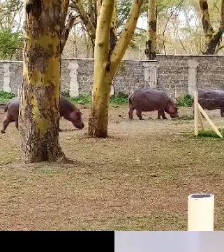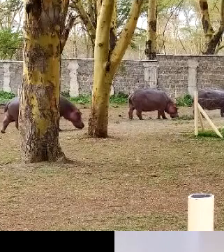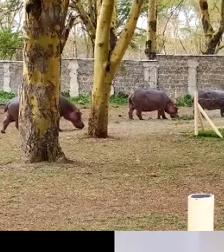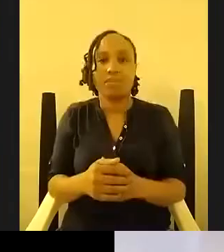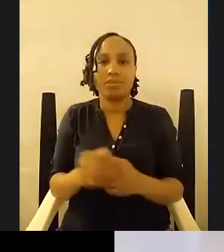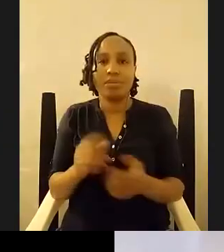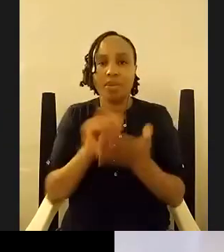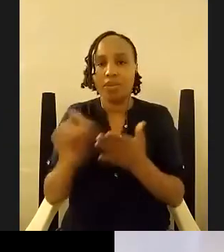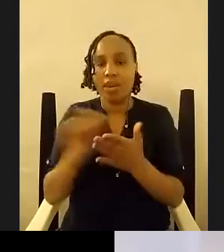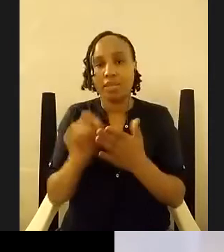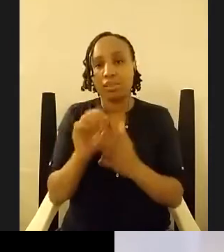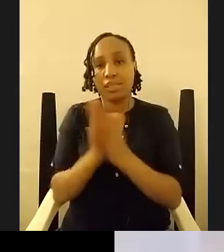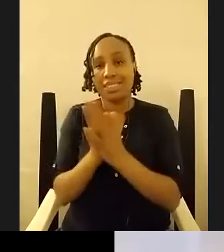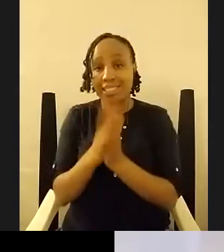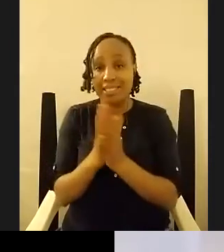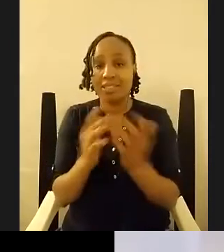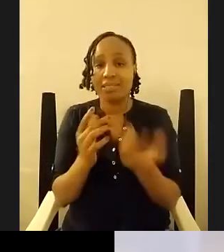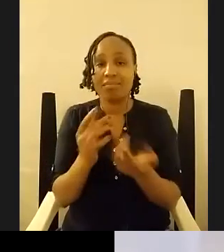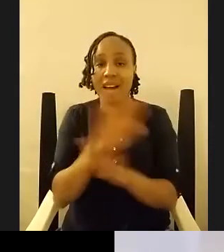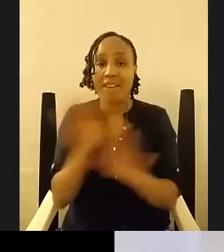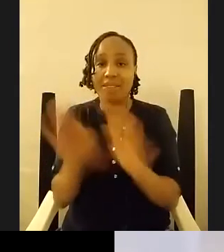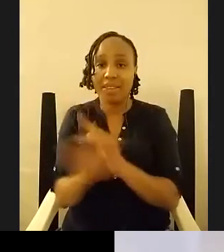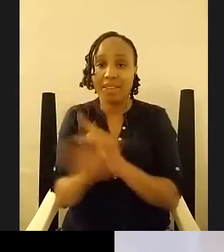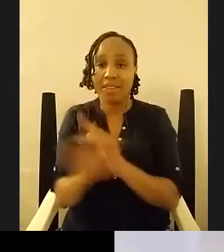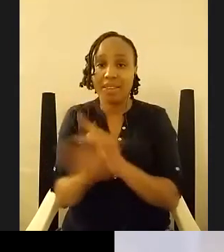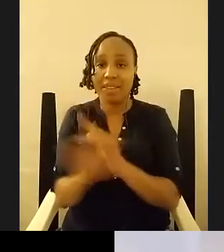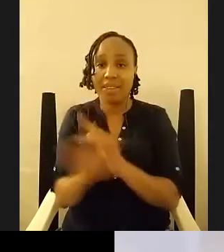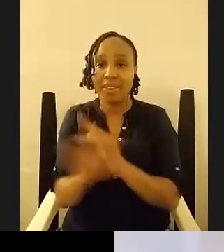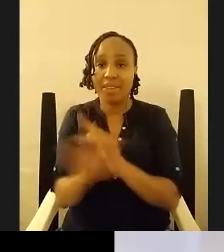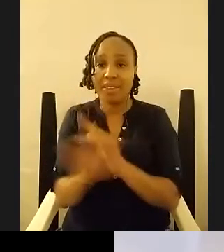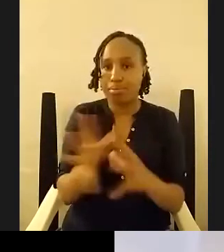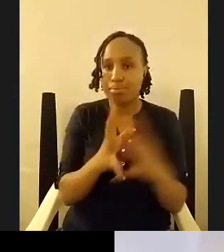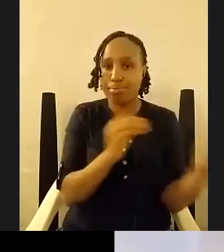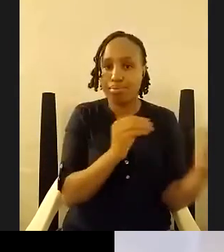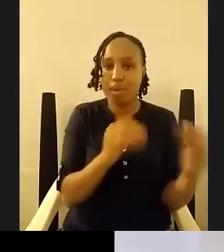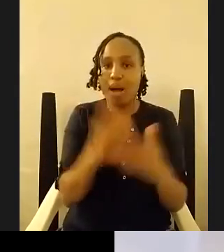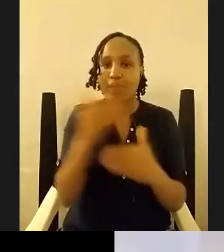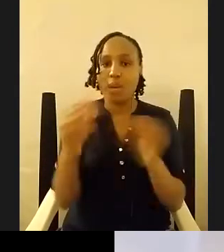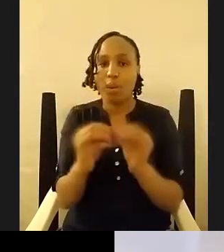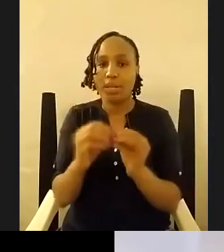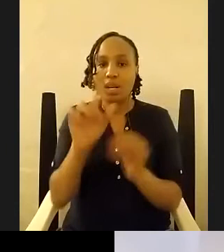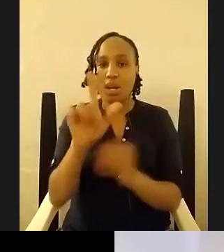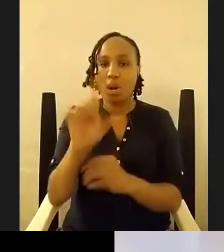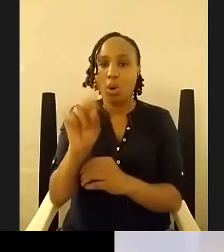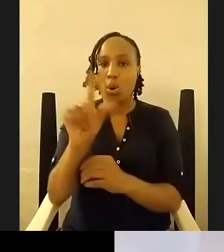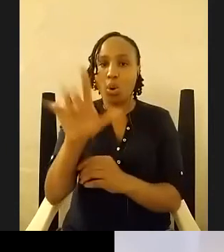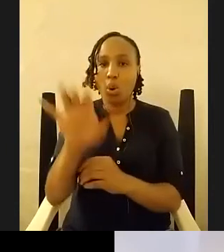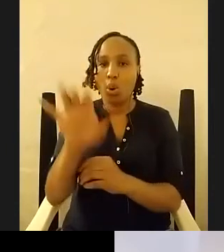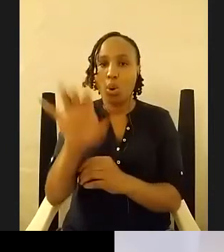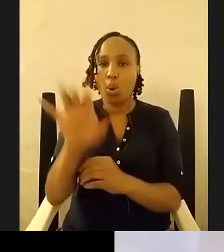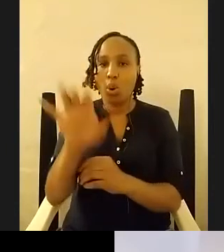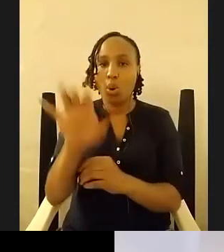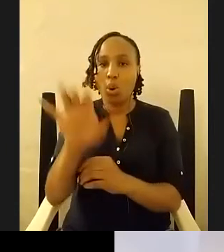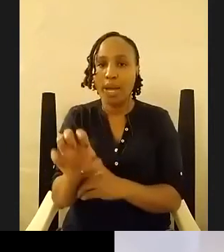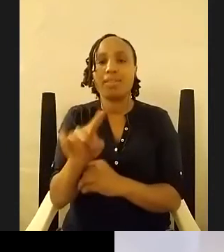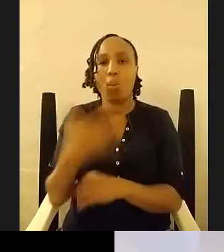duke took off after we met lolway and it's been a wonderful wonderful journey wonderful journey to see how both of